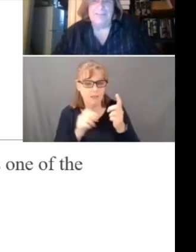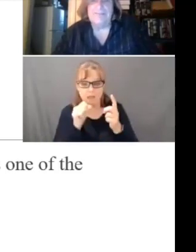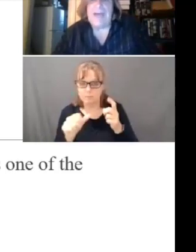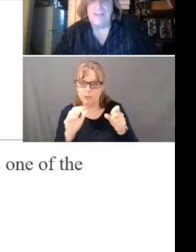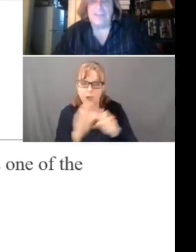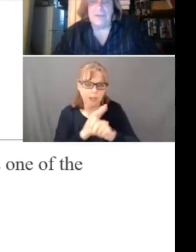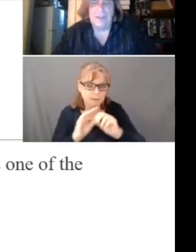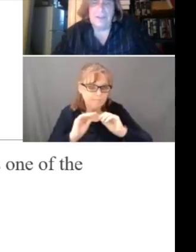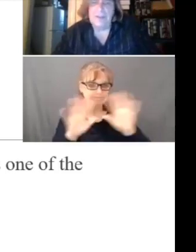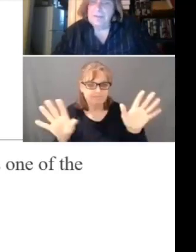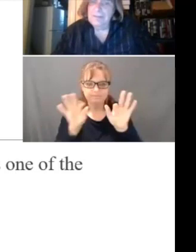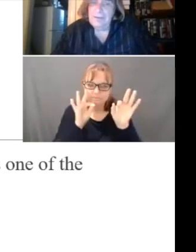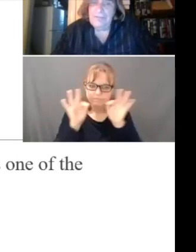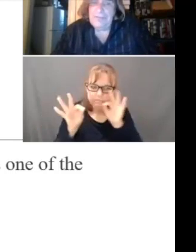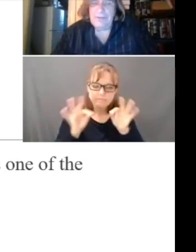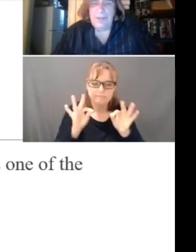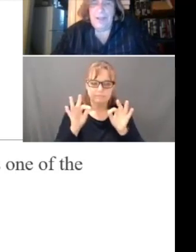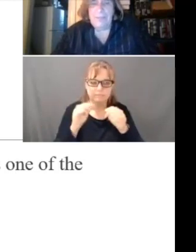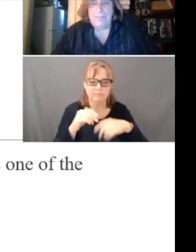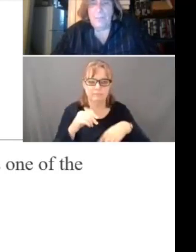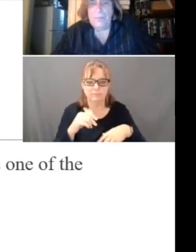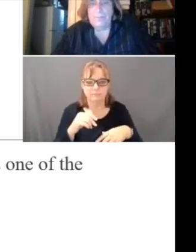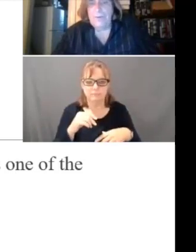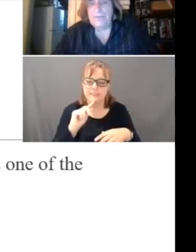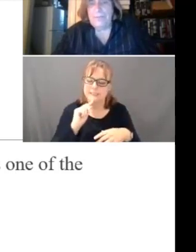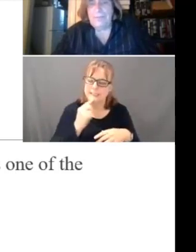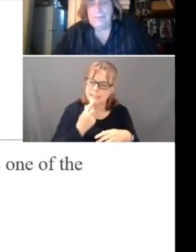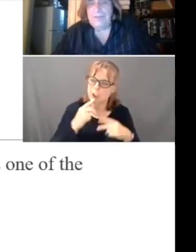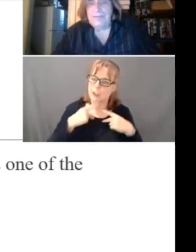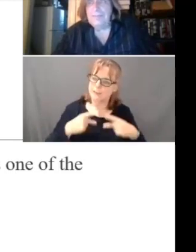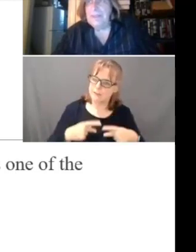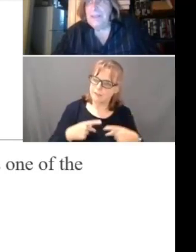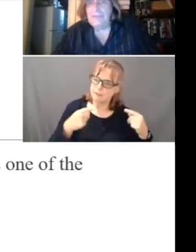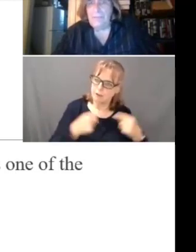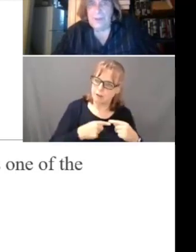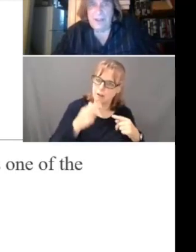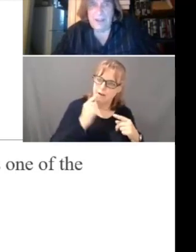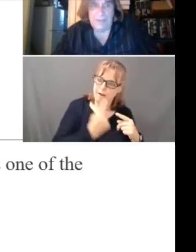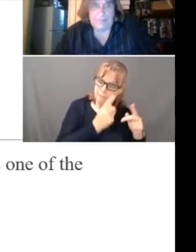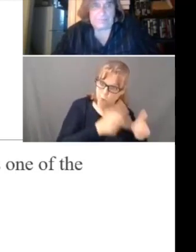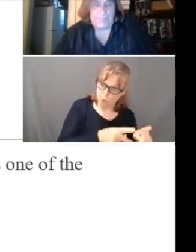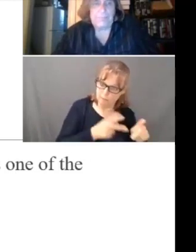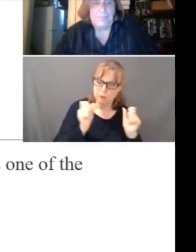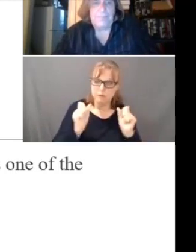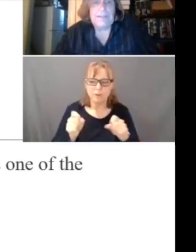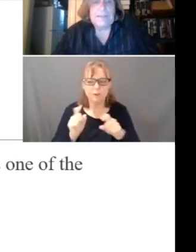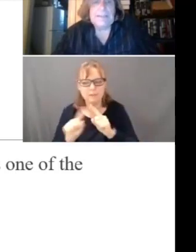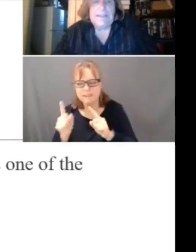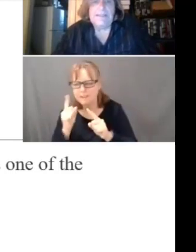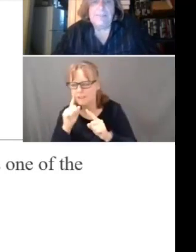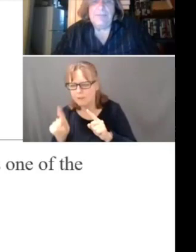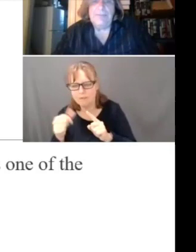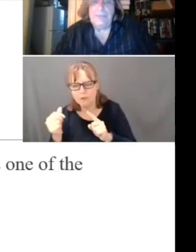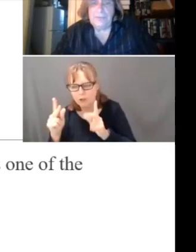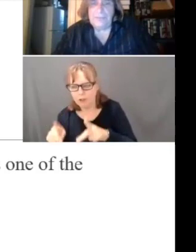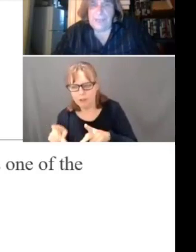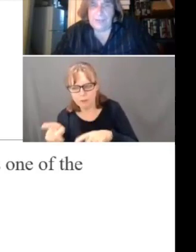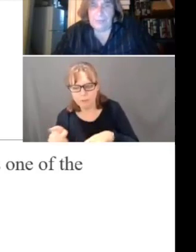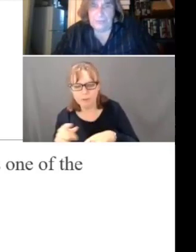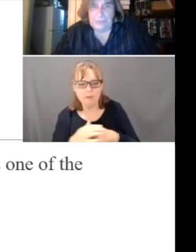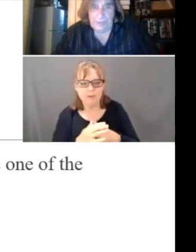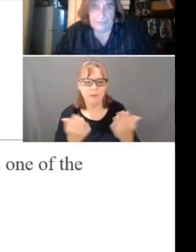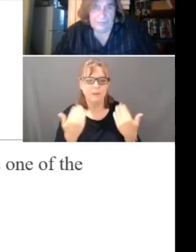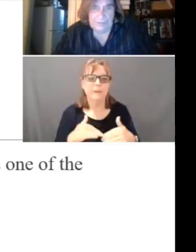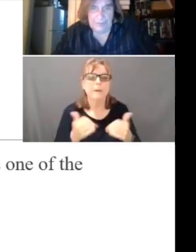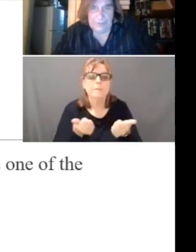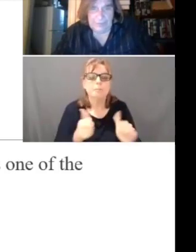my satisfaction. Serious physical harm for one person may be something else for another. Attempted suicide,